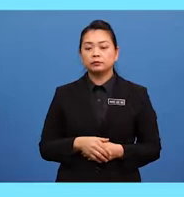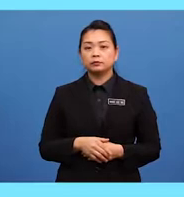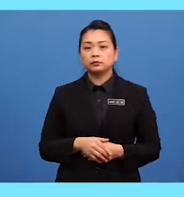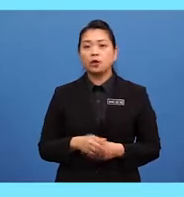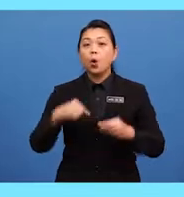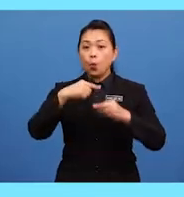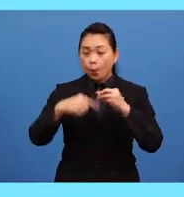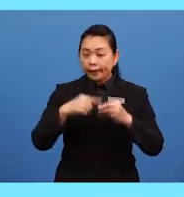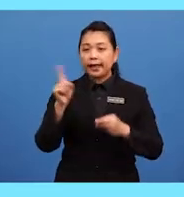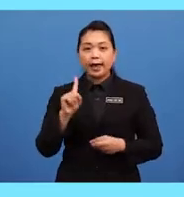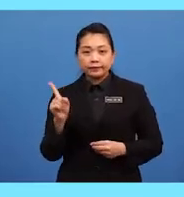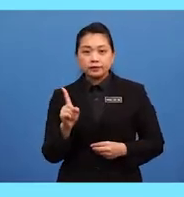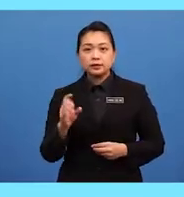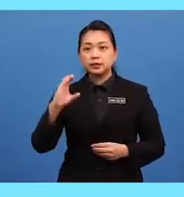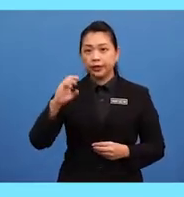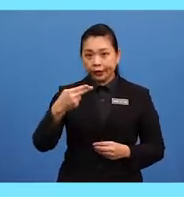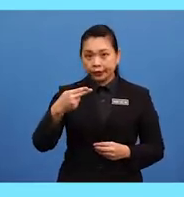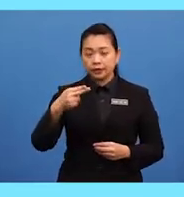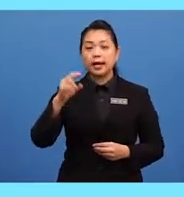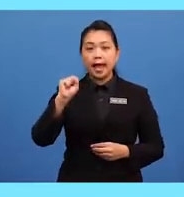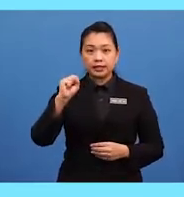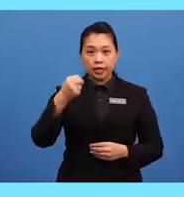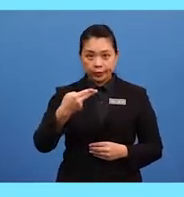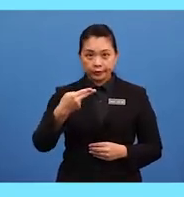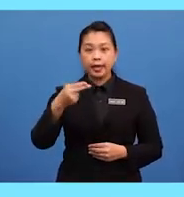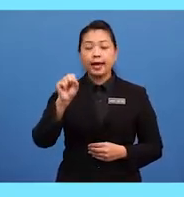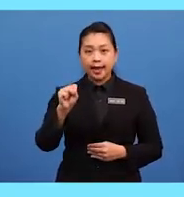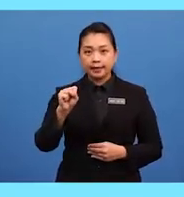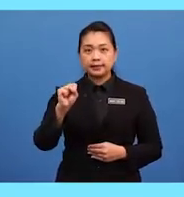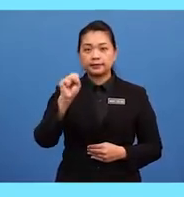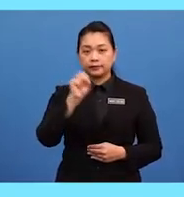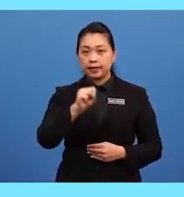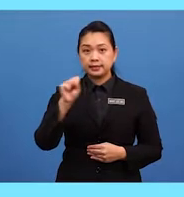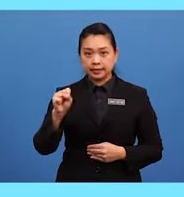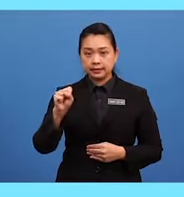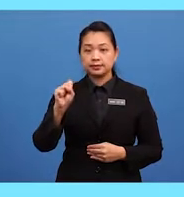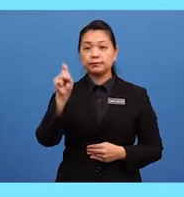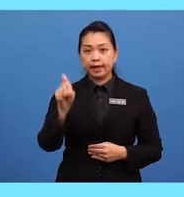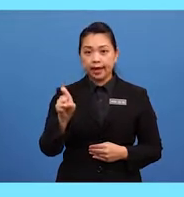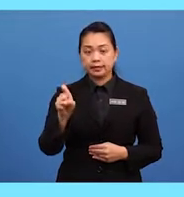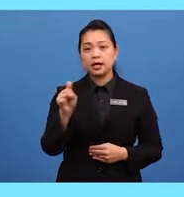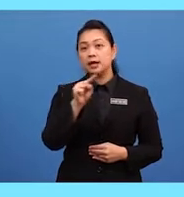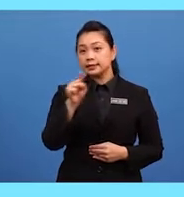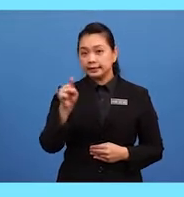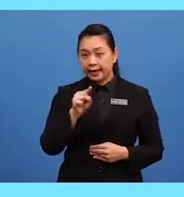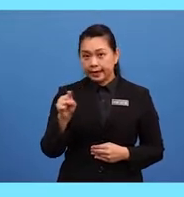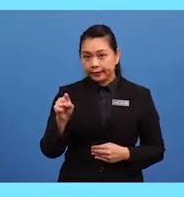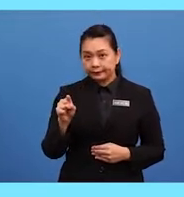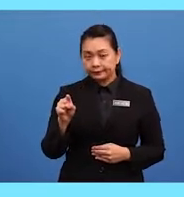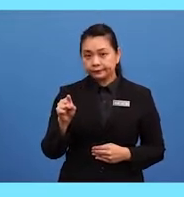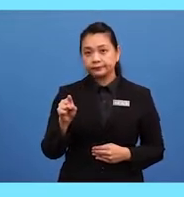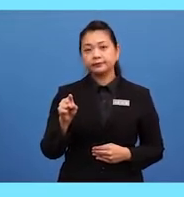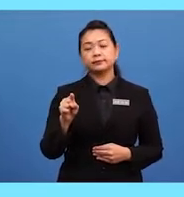words ending with CH, SH, SH, SS, X,